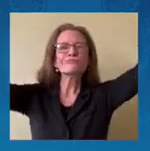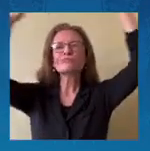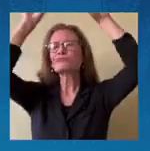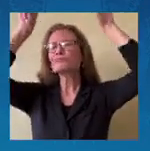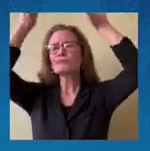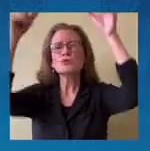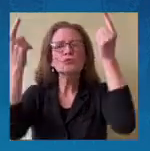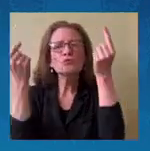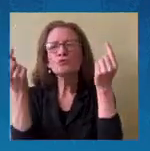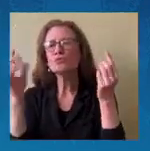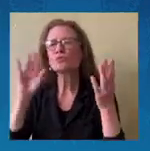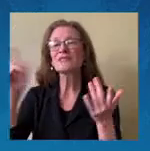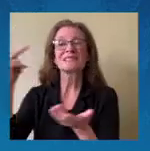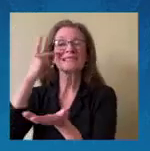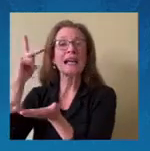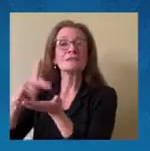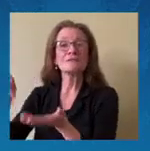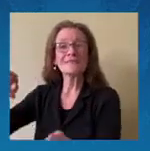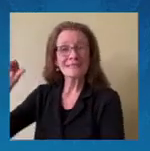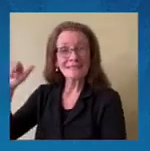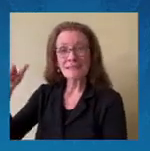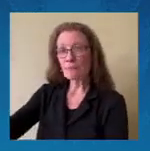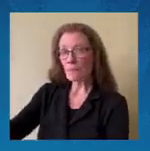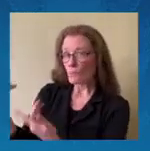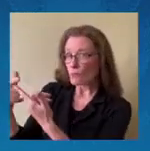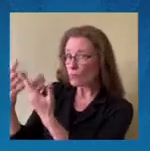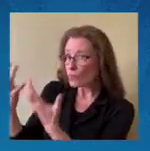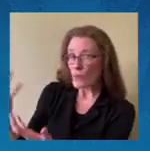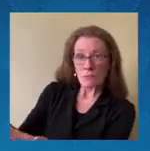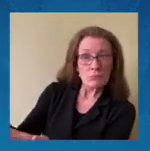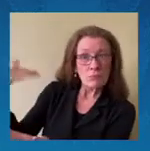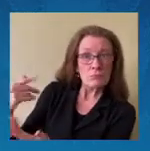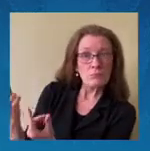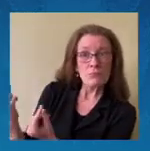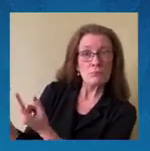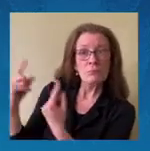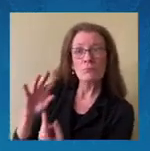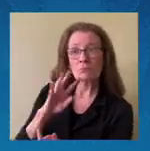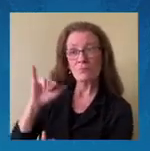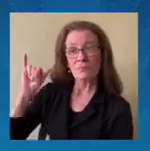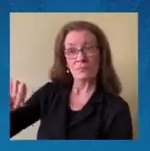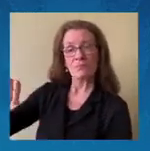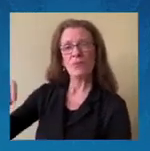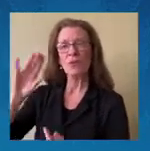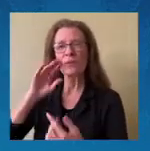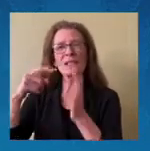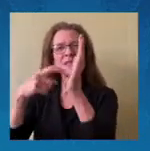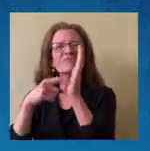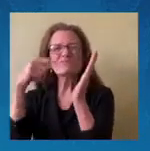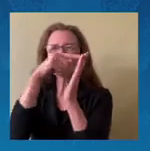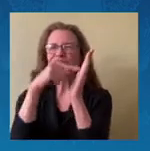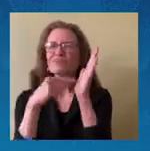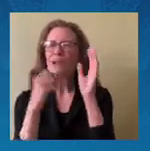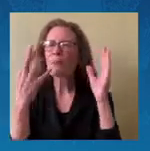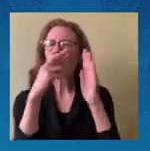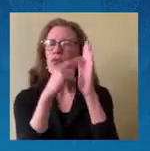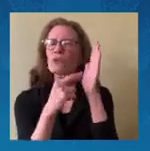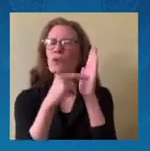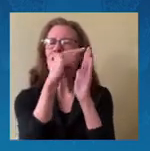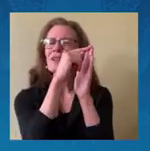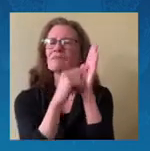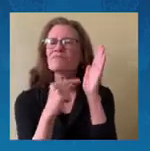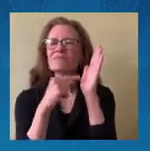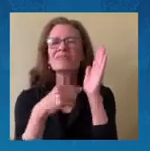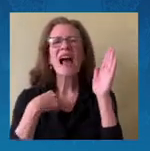like to start. By asking you. Given this mandate. And. And. And. an open data system. That can